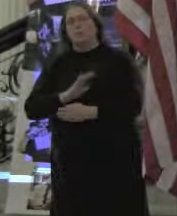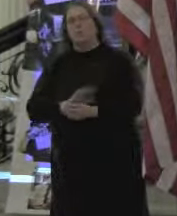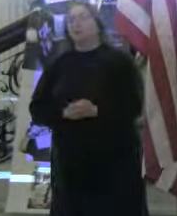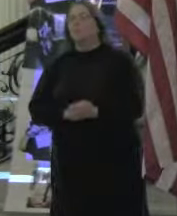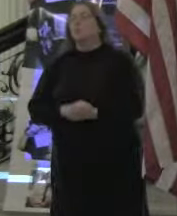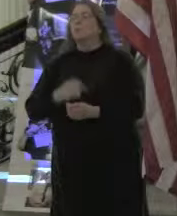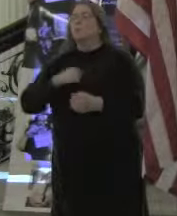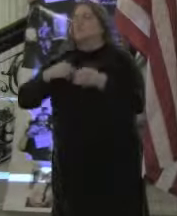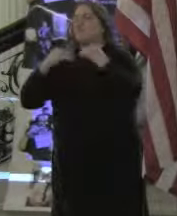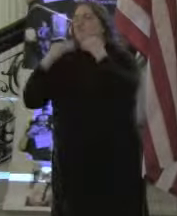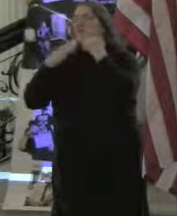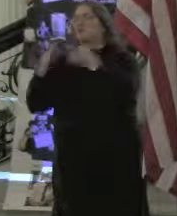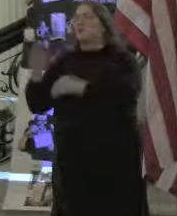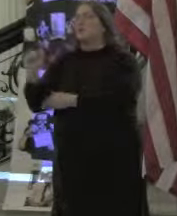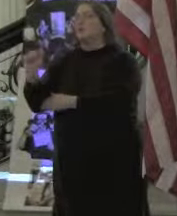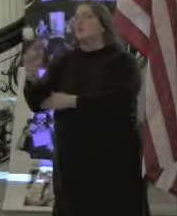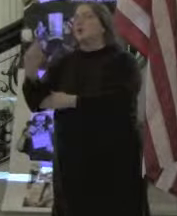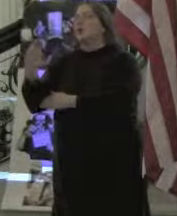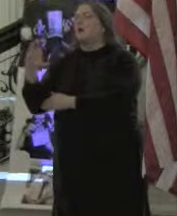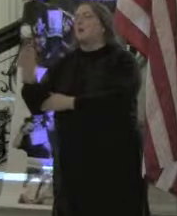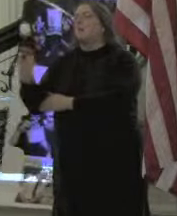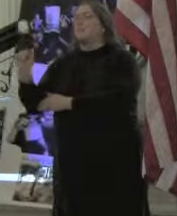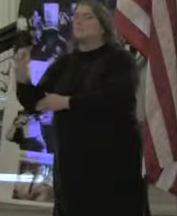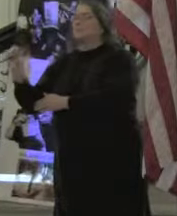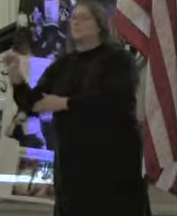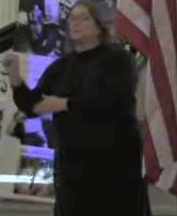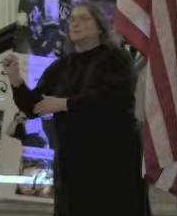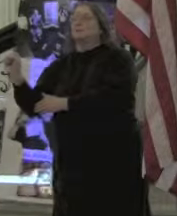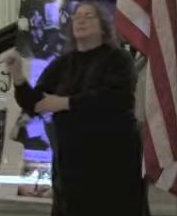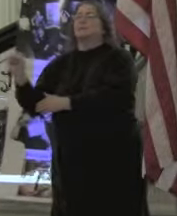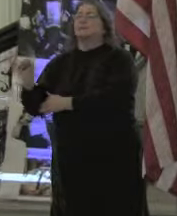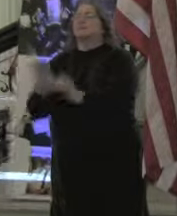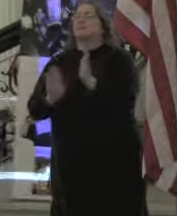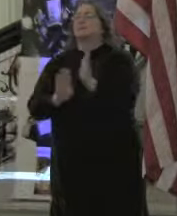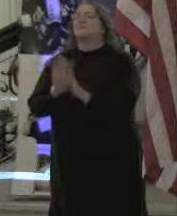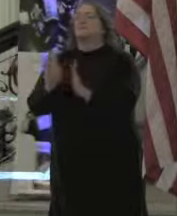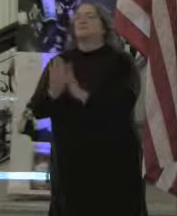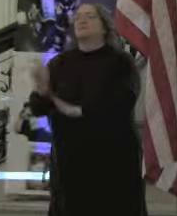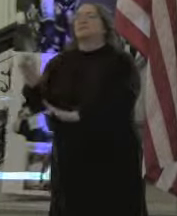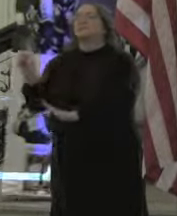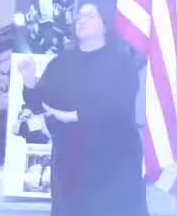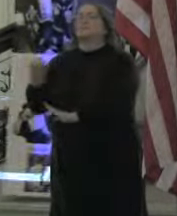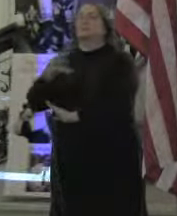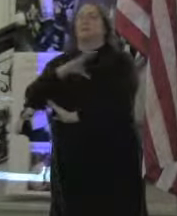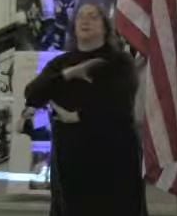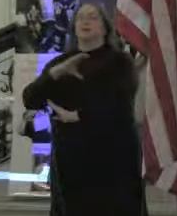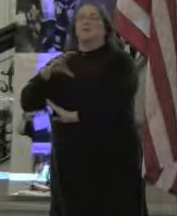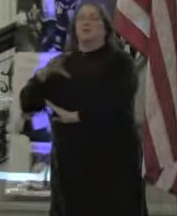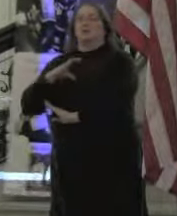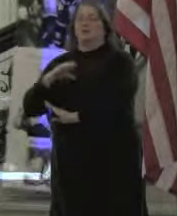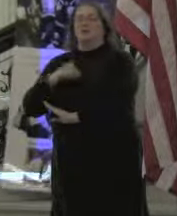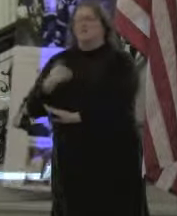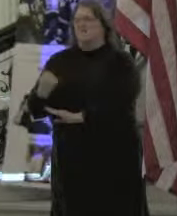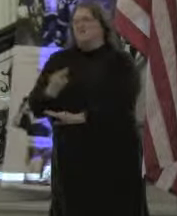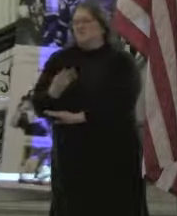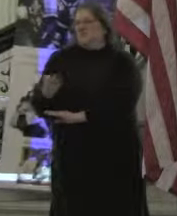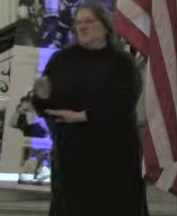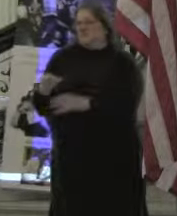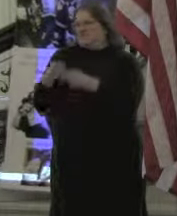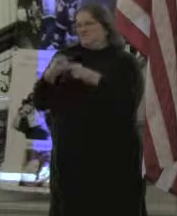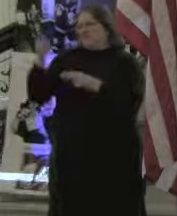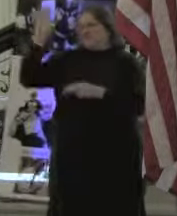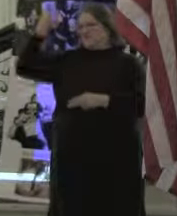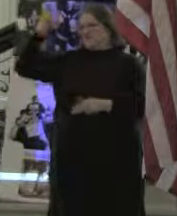I want to thank the ARC and the Master Developmental Disabilities Council. I just have a few things to say.